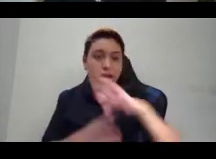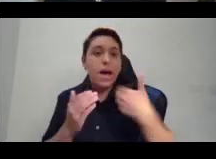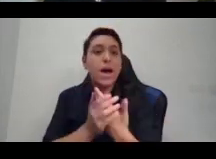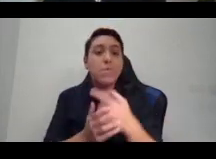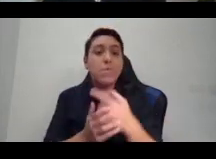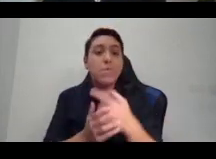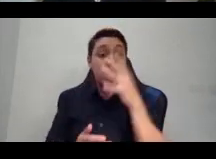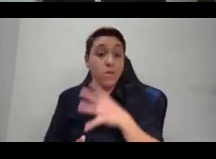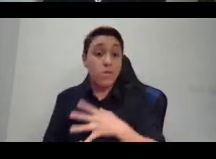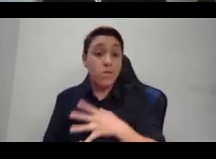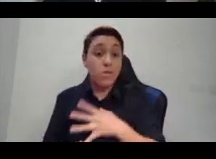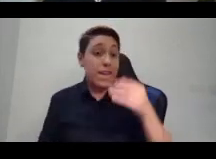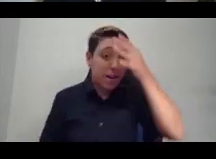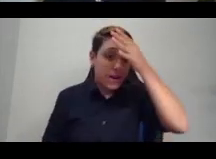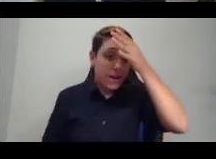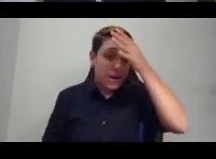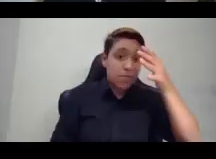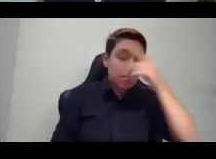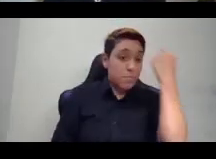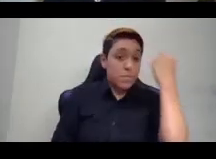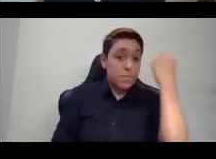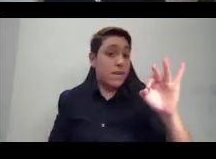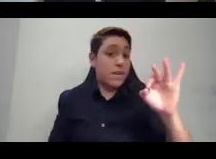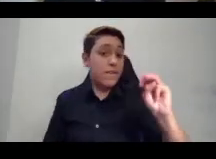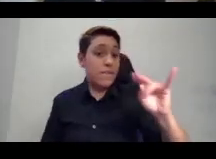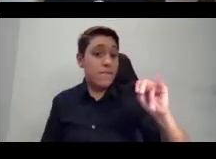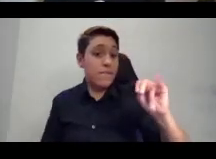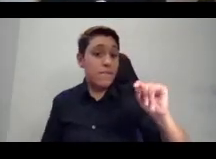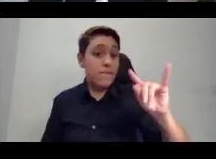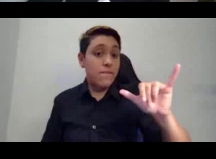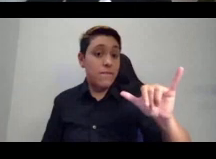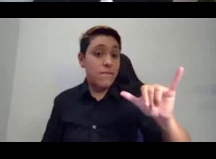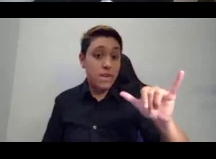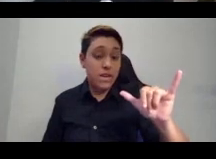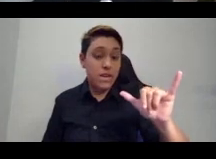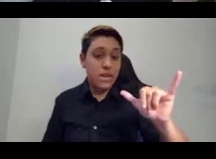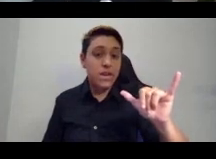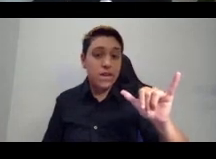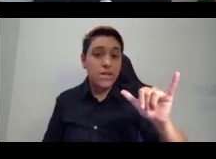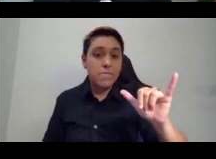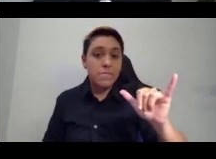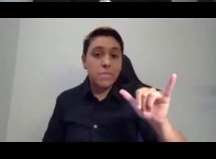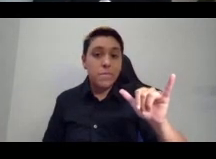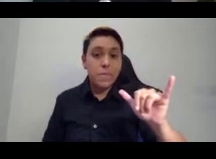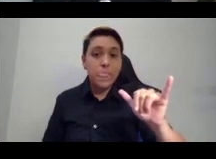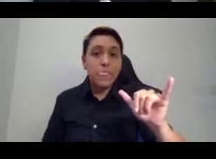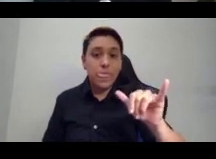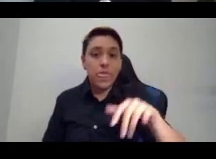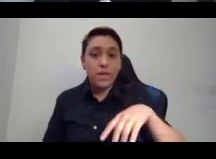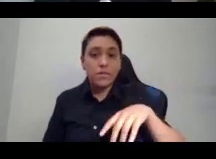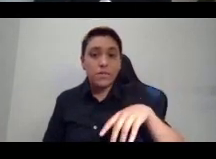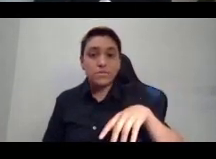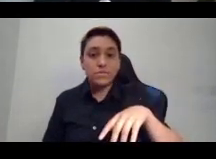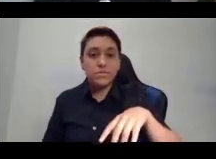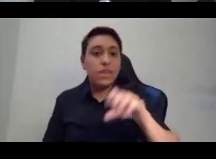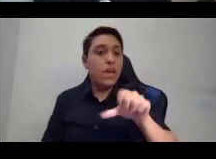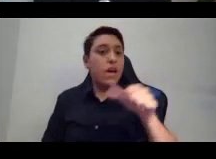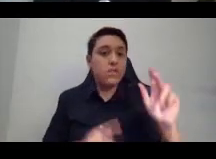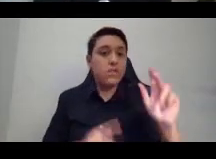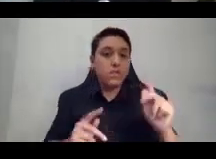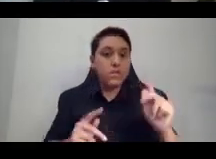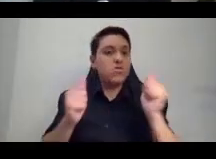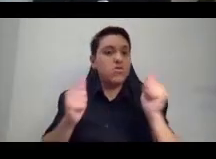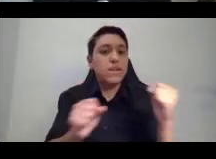Sojourner Truth, that Ida B. Wells, and that other women were also fighting against. So the question here is, does